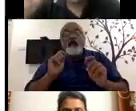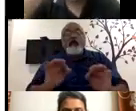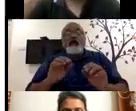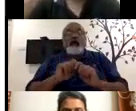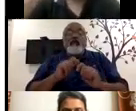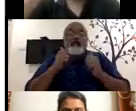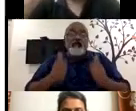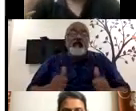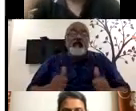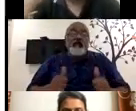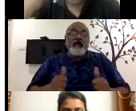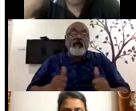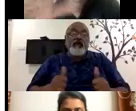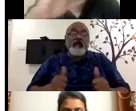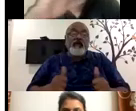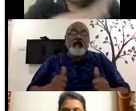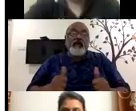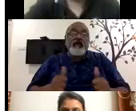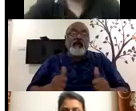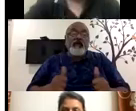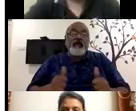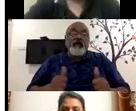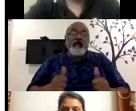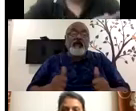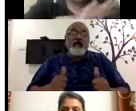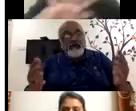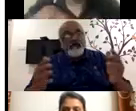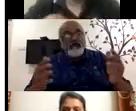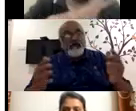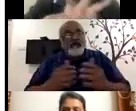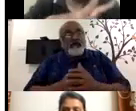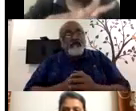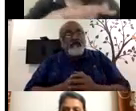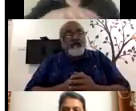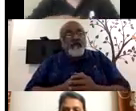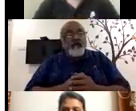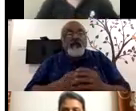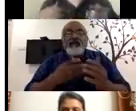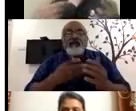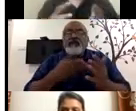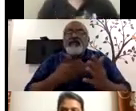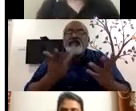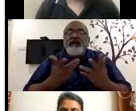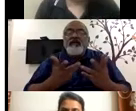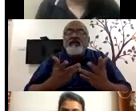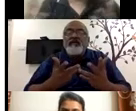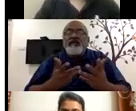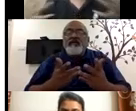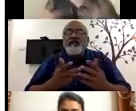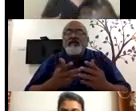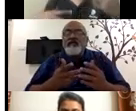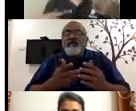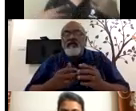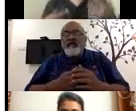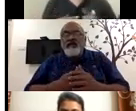they meet those criteria, they get absorbed. What happens in this model is usually when I go into a training, some